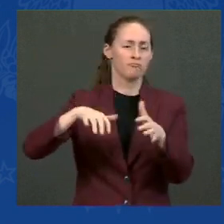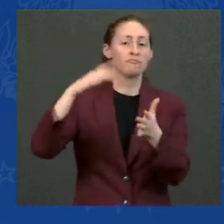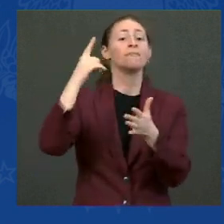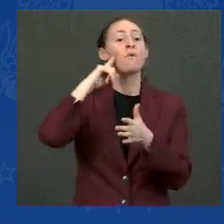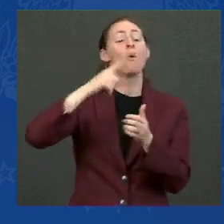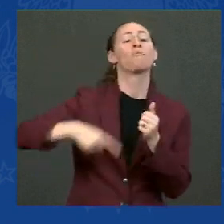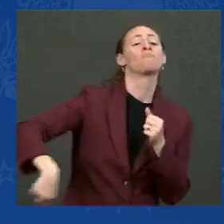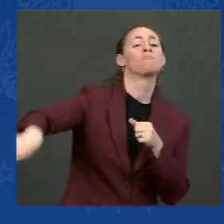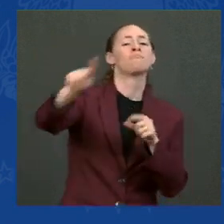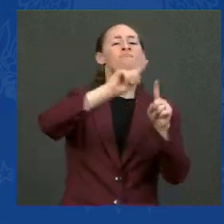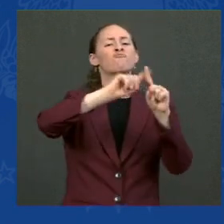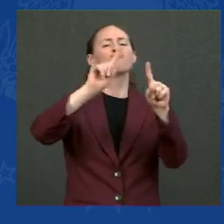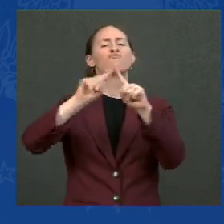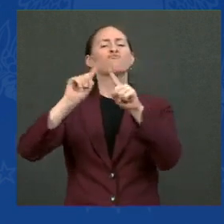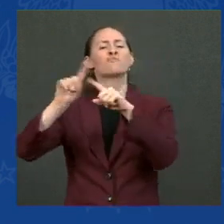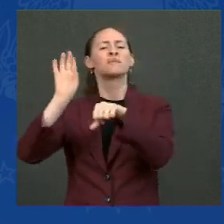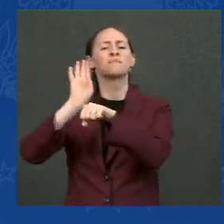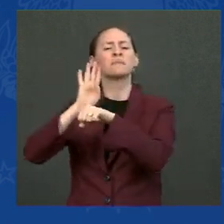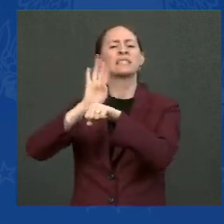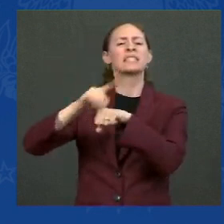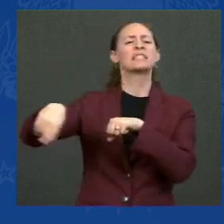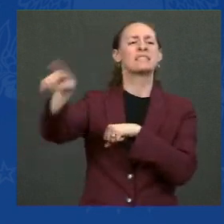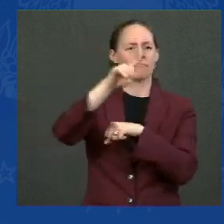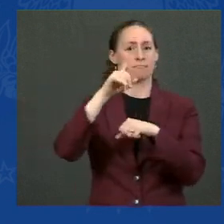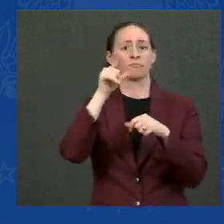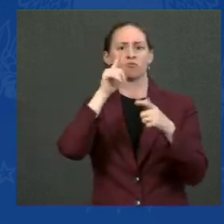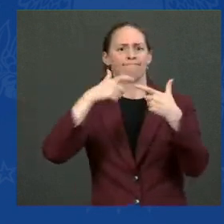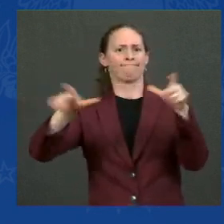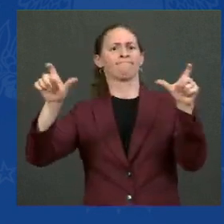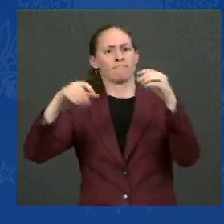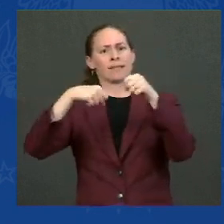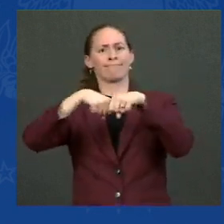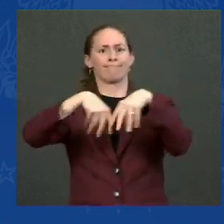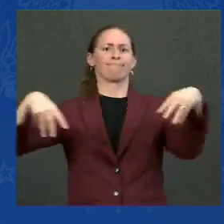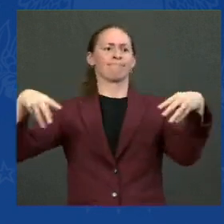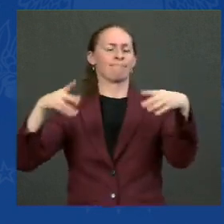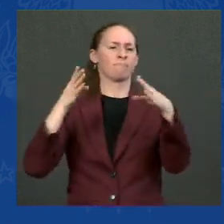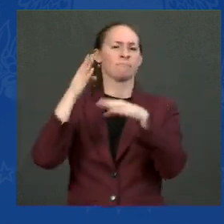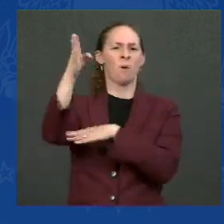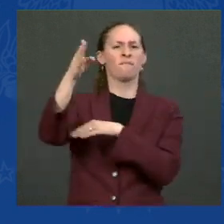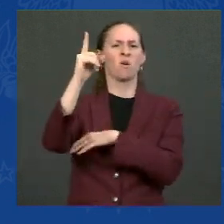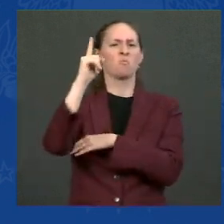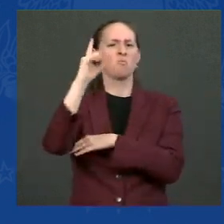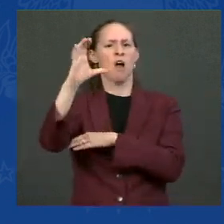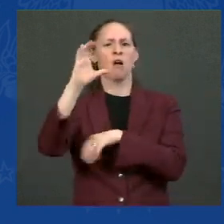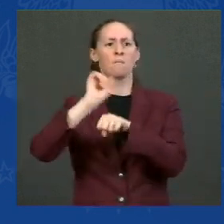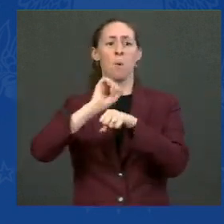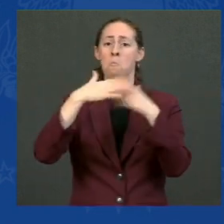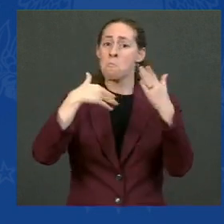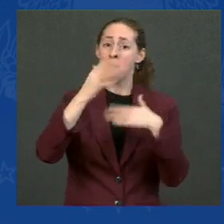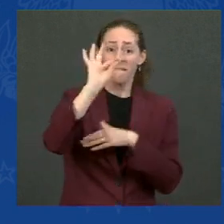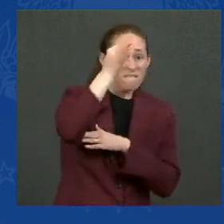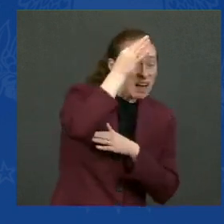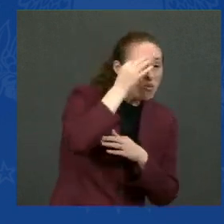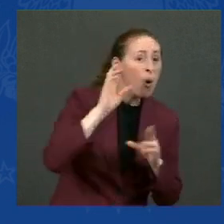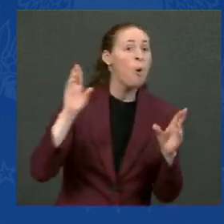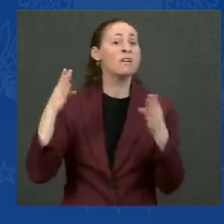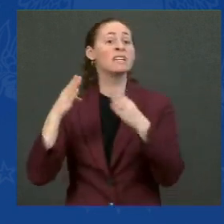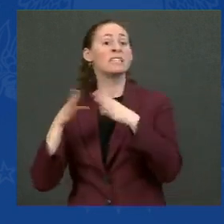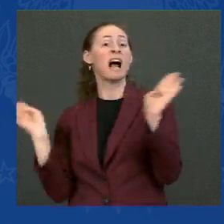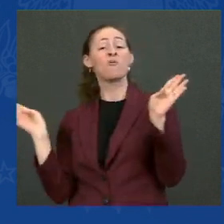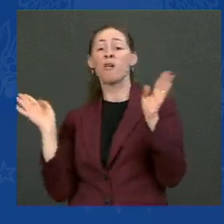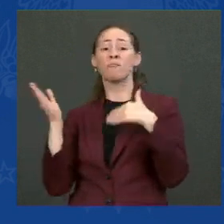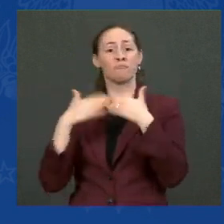with more than 100 people, whether they work for the federal government or not, this is within the purview of the Labor Department, to ensure